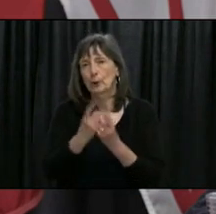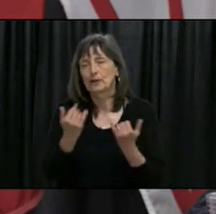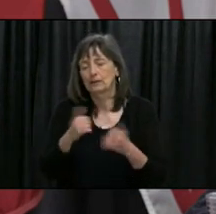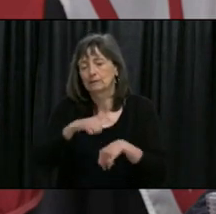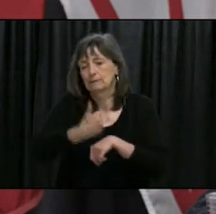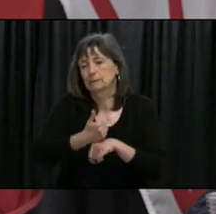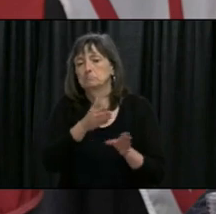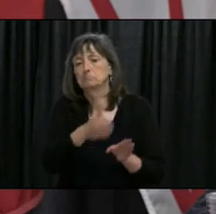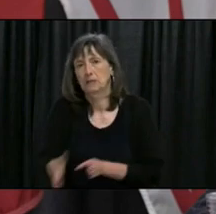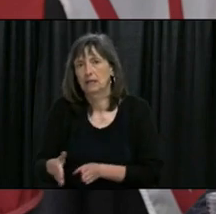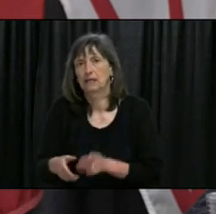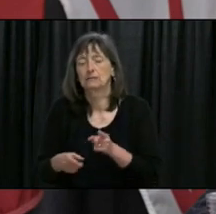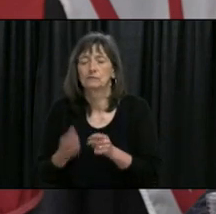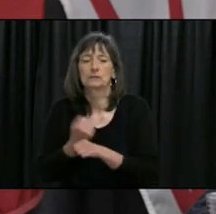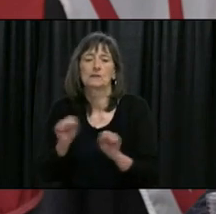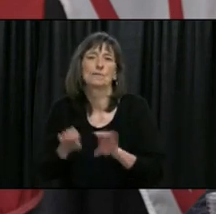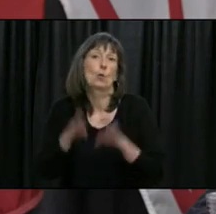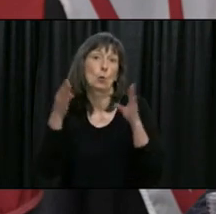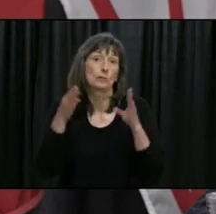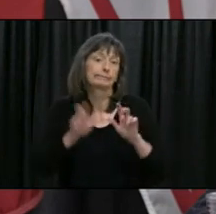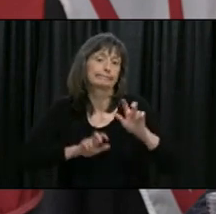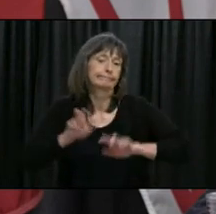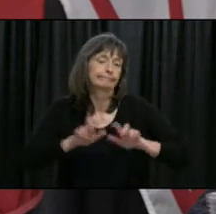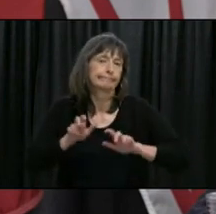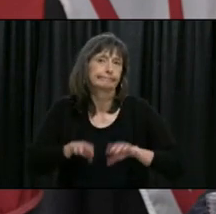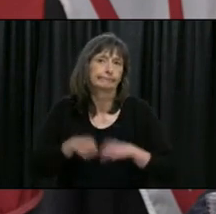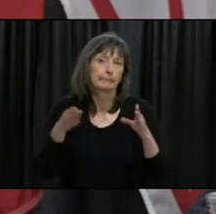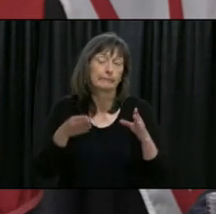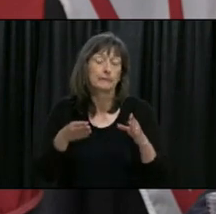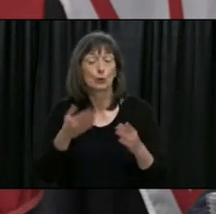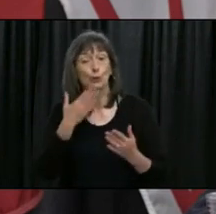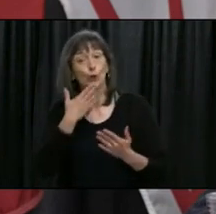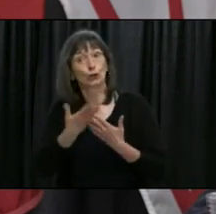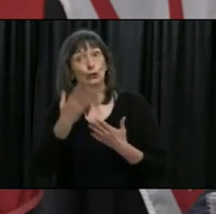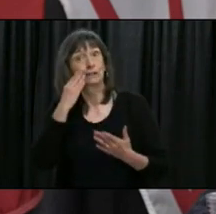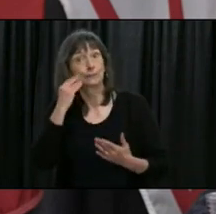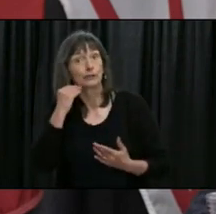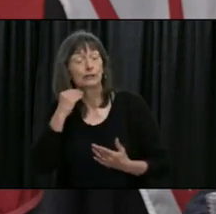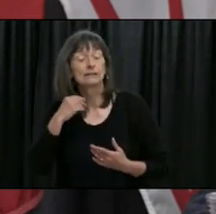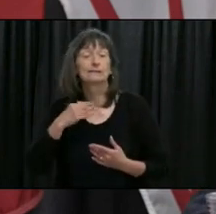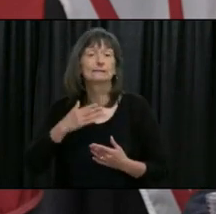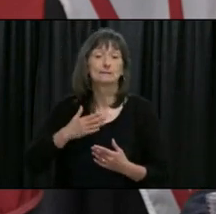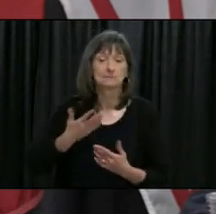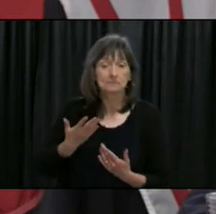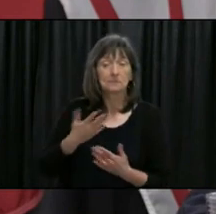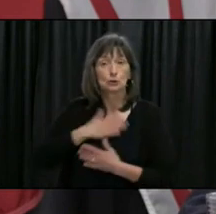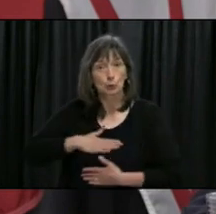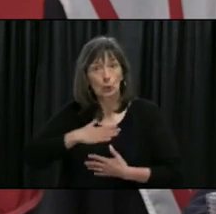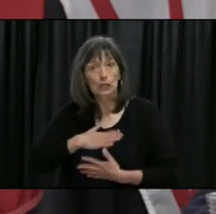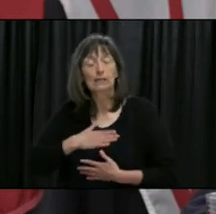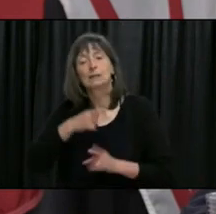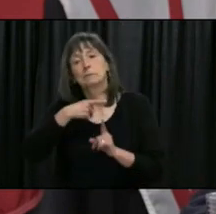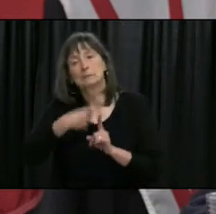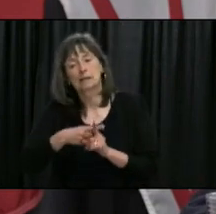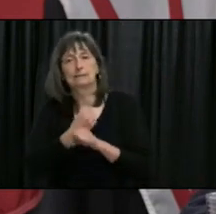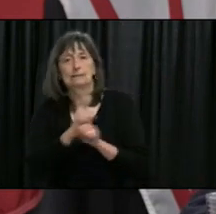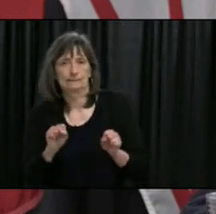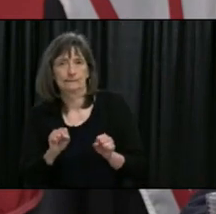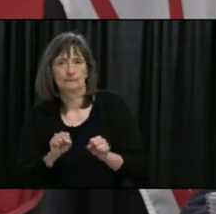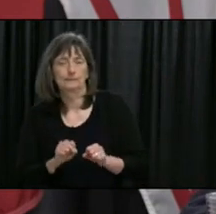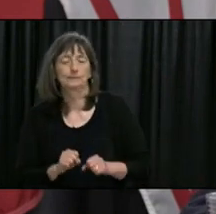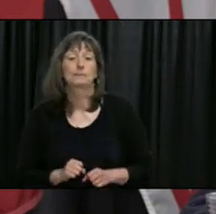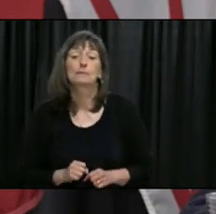plans and we'll work in a very safe way that will provide people with a very good experience and so right now this work is that's being